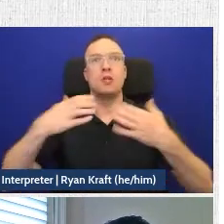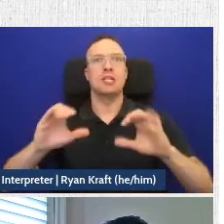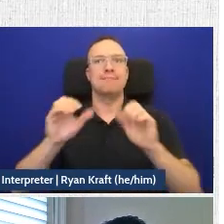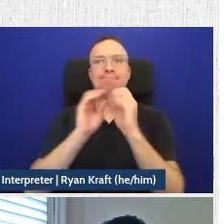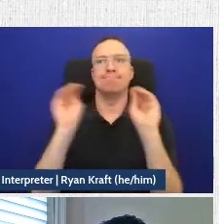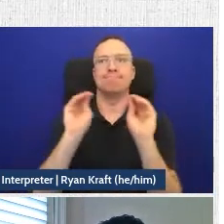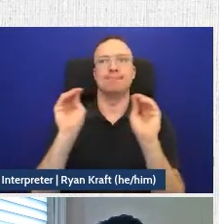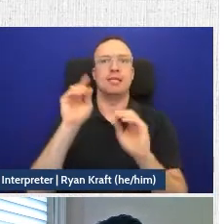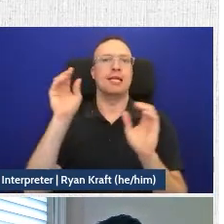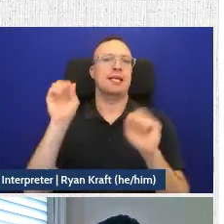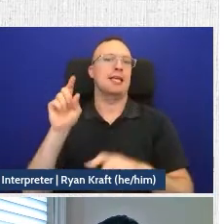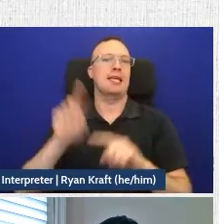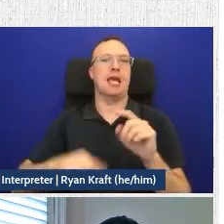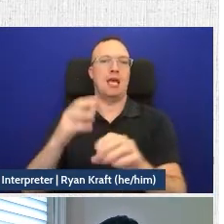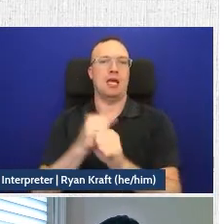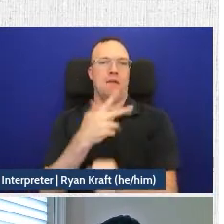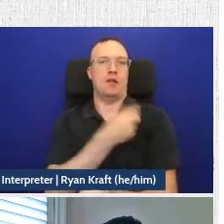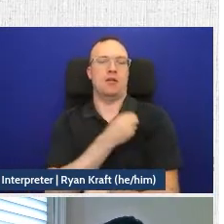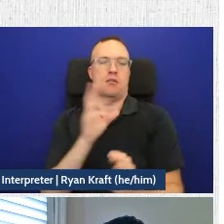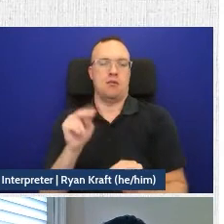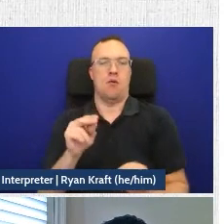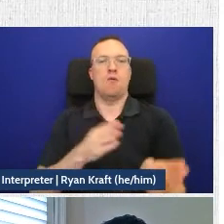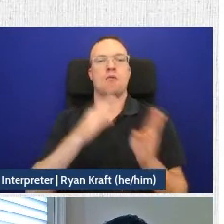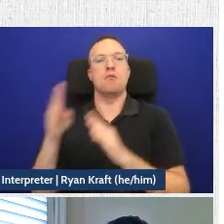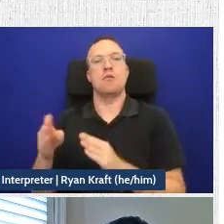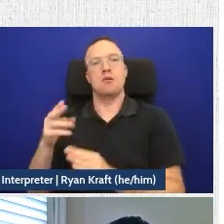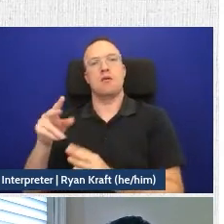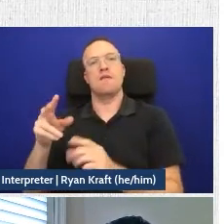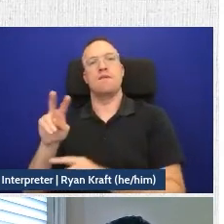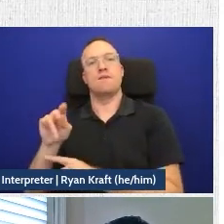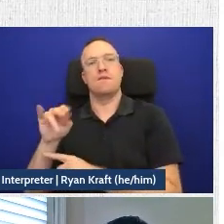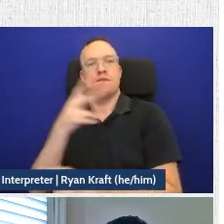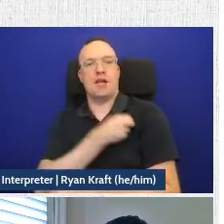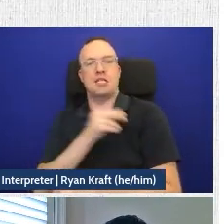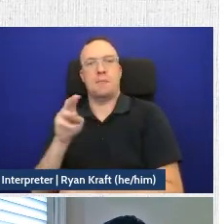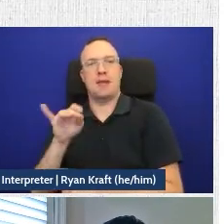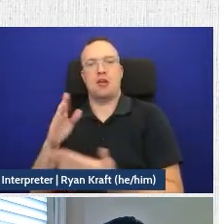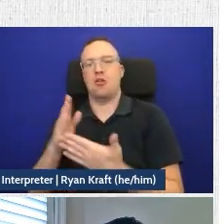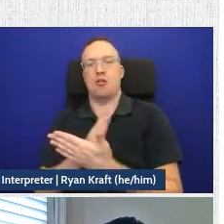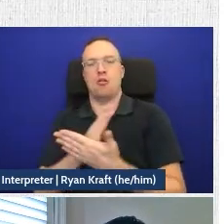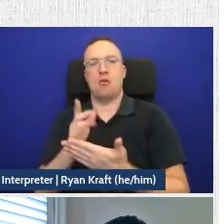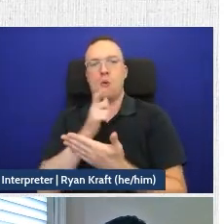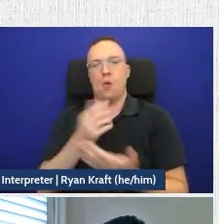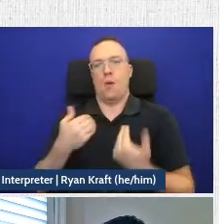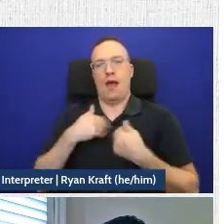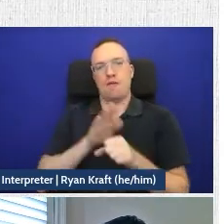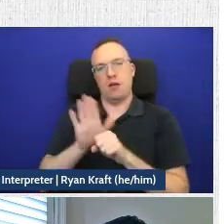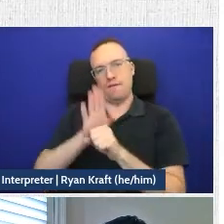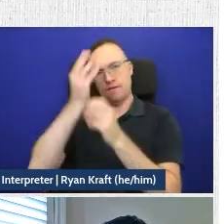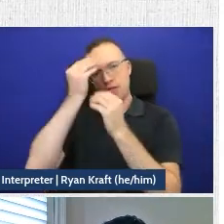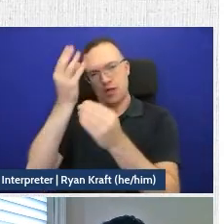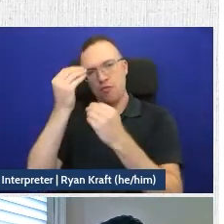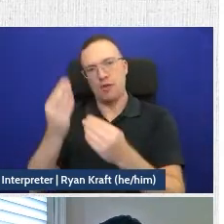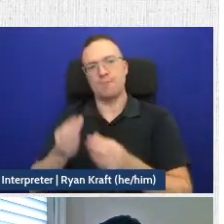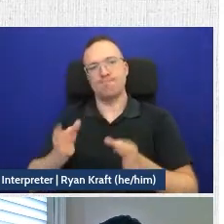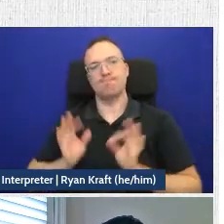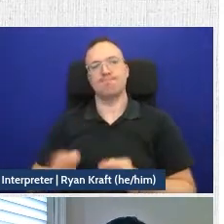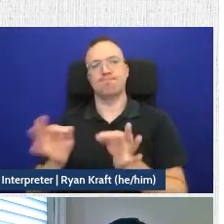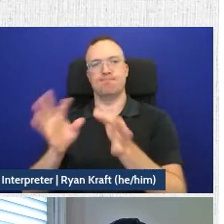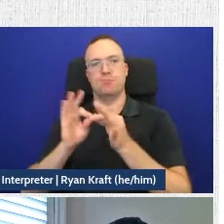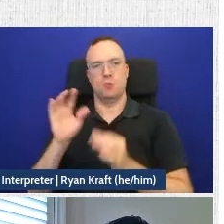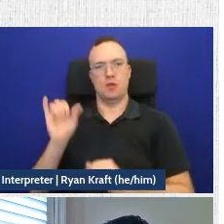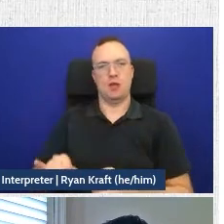of getting the vaccine. The vaccine mediator is meant to target the people in the middle, people who lack the necessary information to make that determination